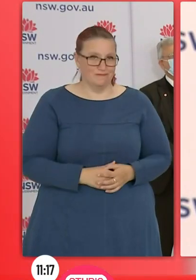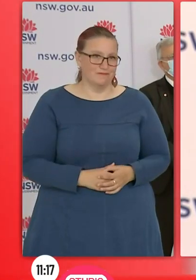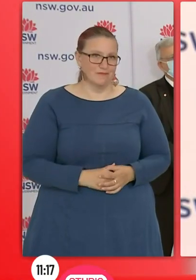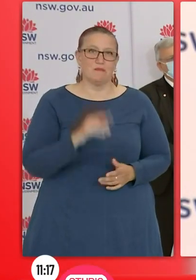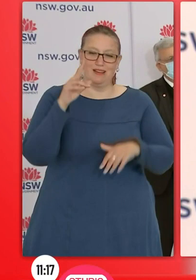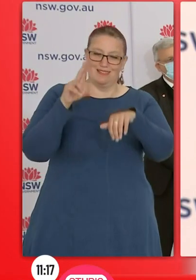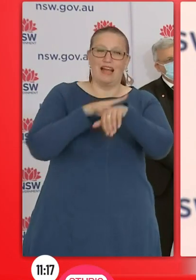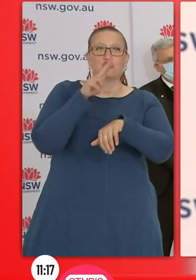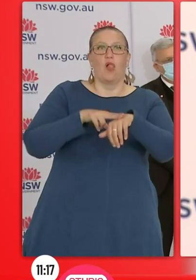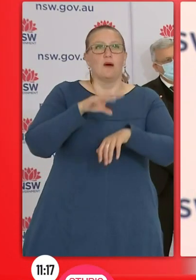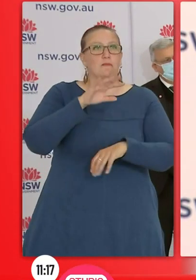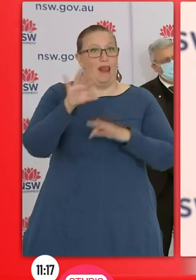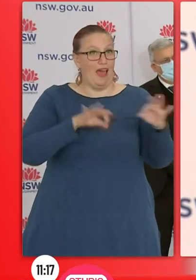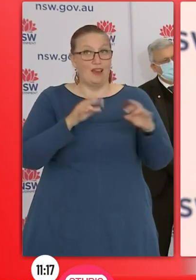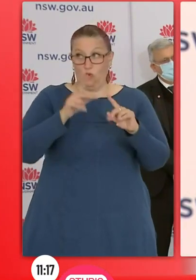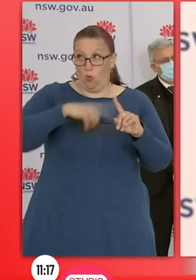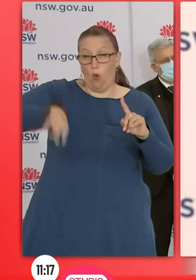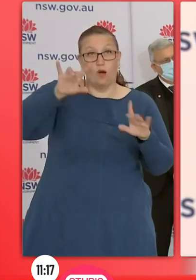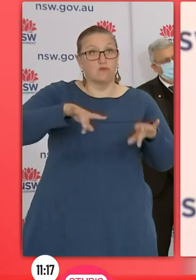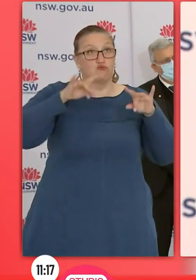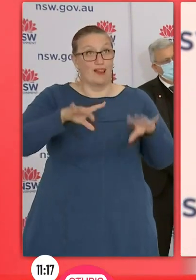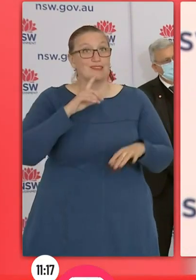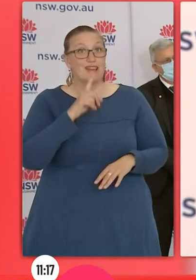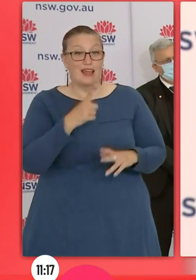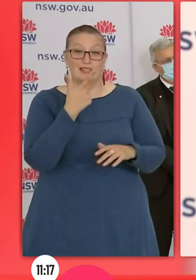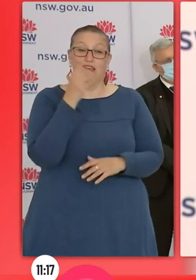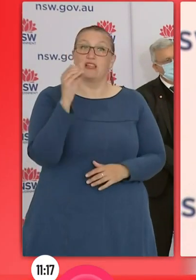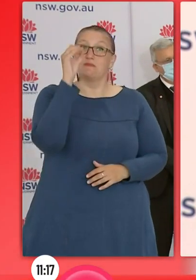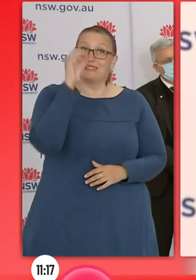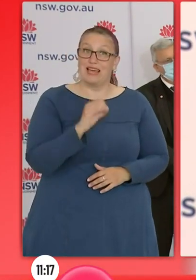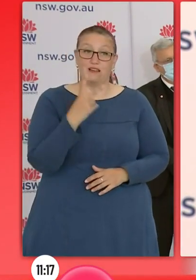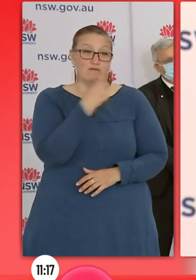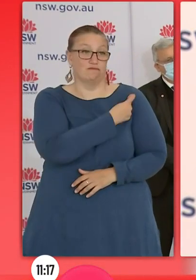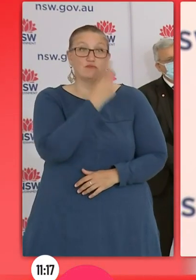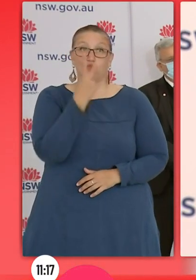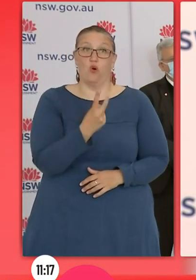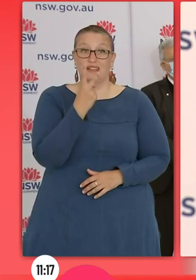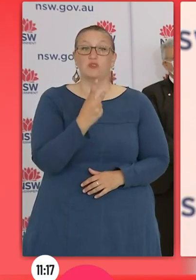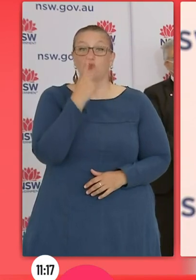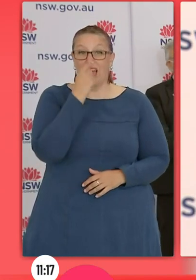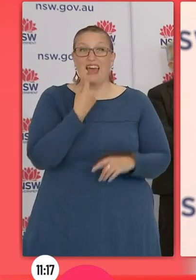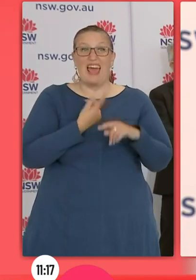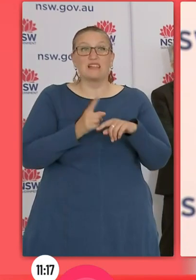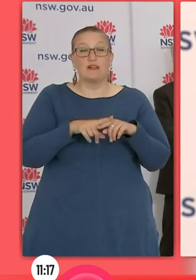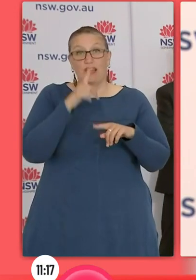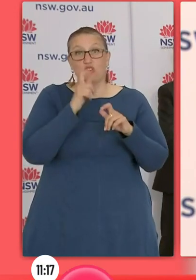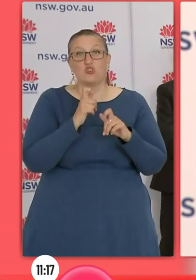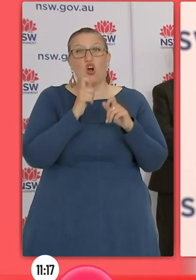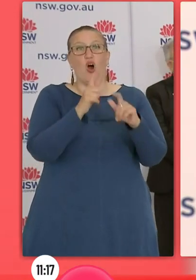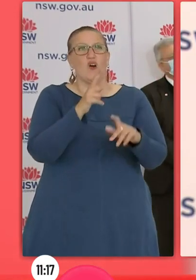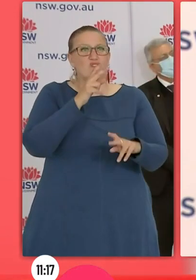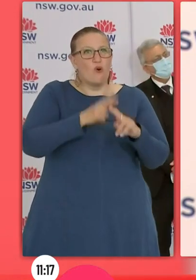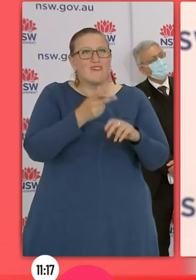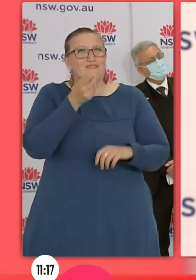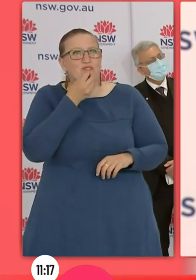double dose vaccination that you can expect to go out and have a meal. You can expect to attend a public event. You can expect to go and get